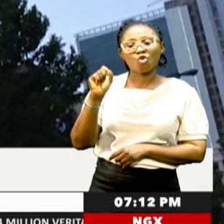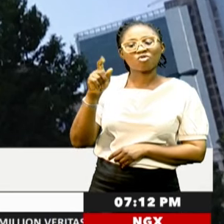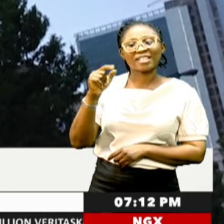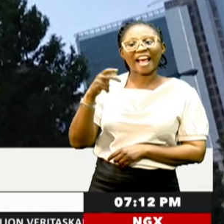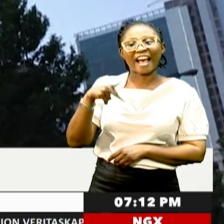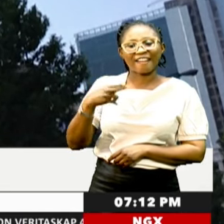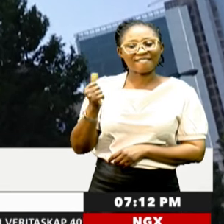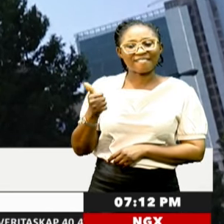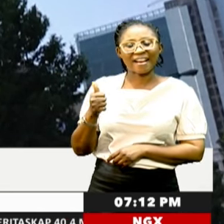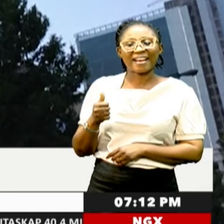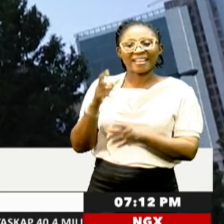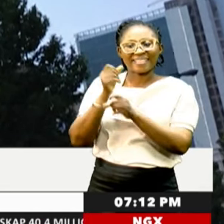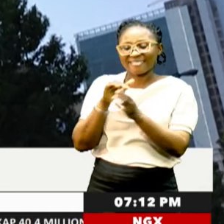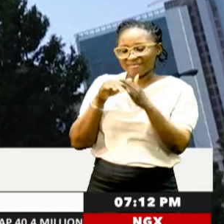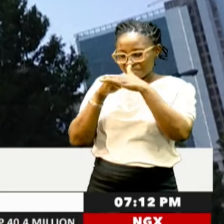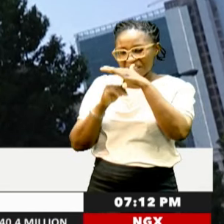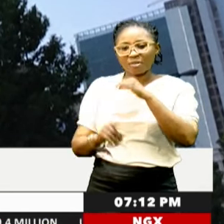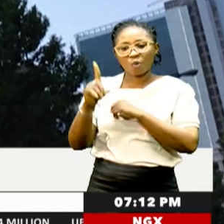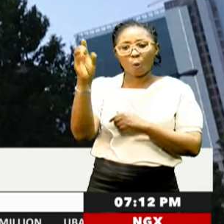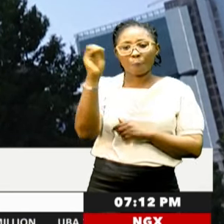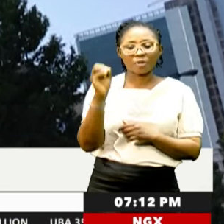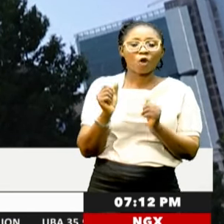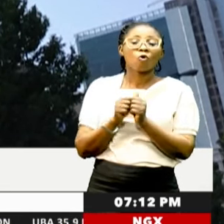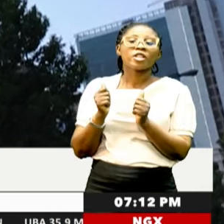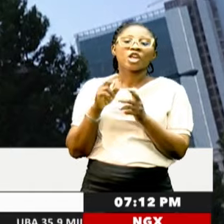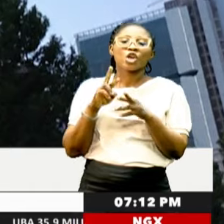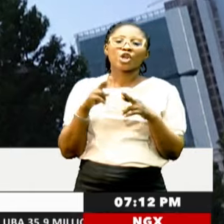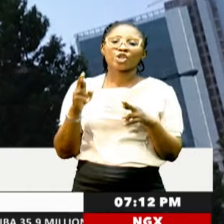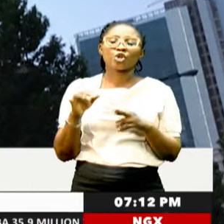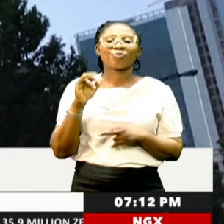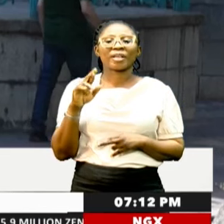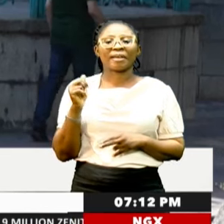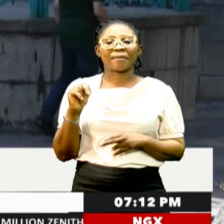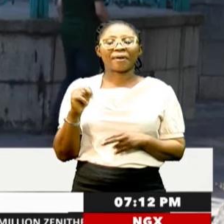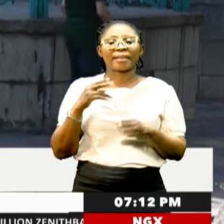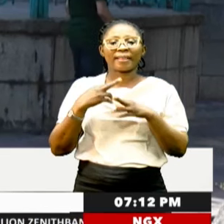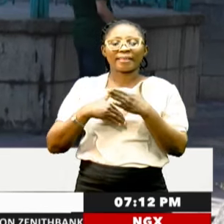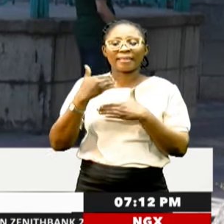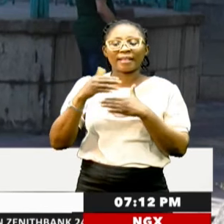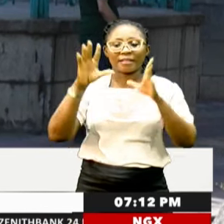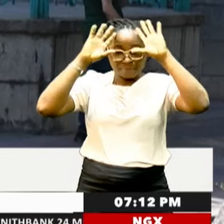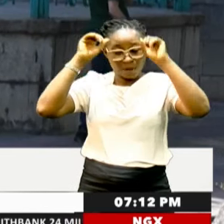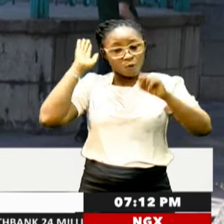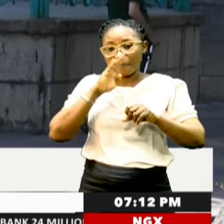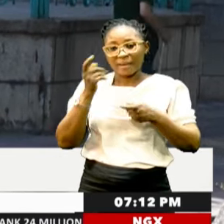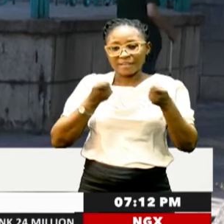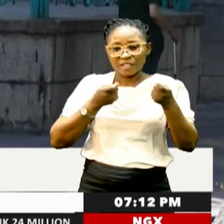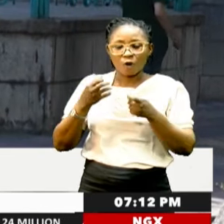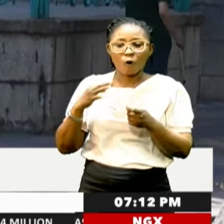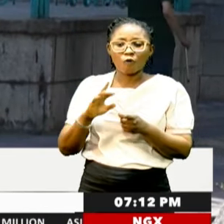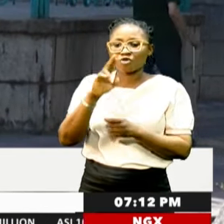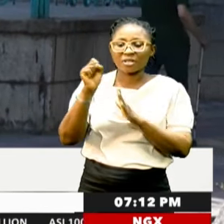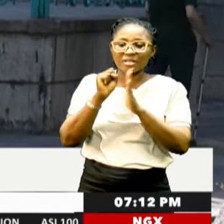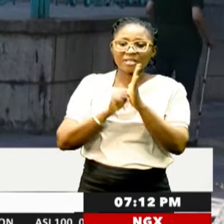garnered less than 1%. Regardless of the results, Iran's next president will be in charge of applying state's